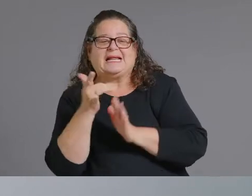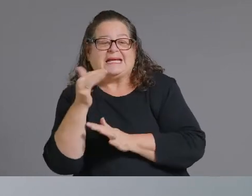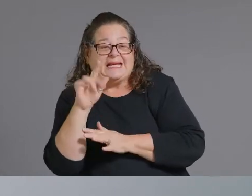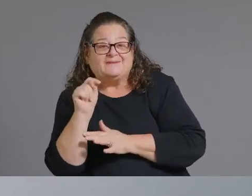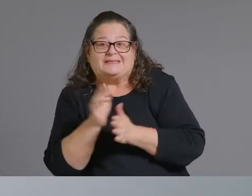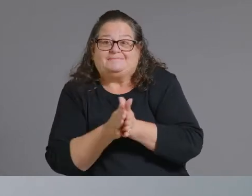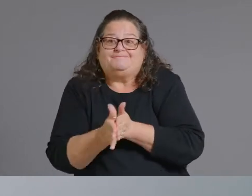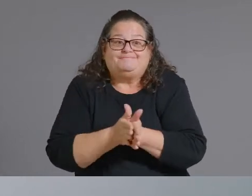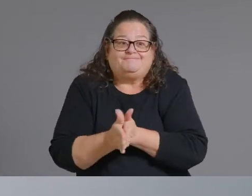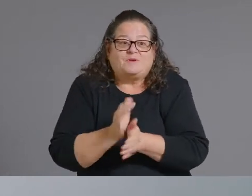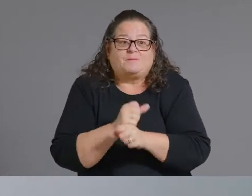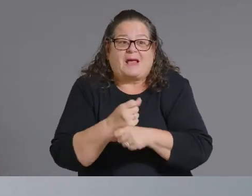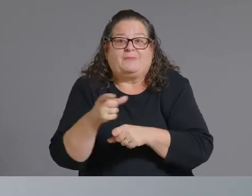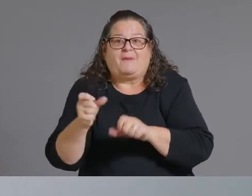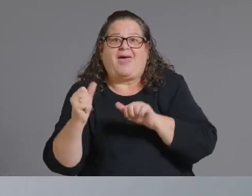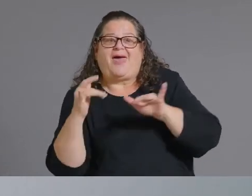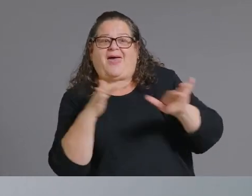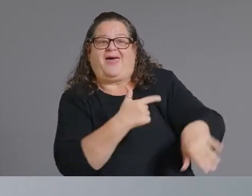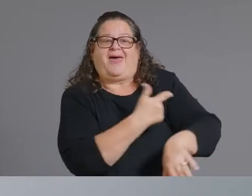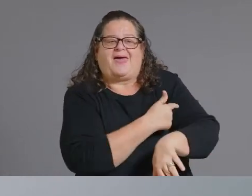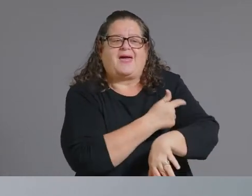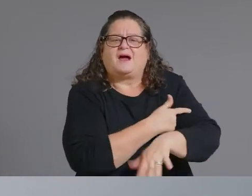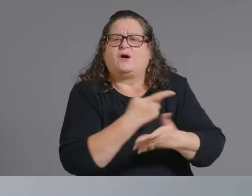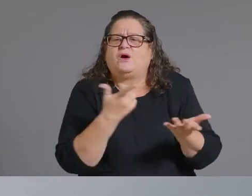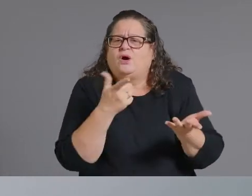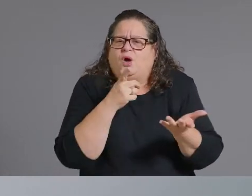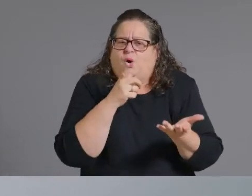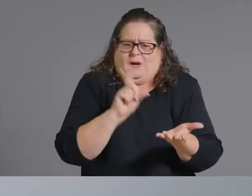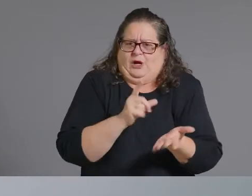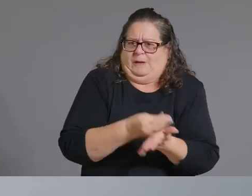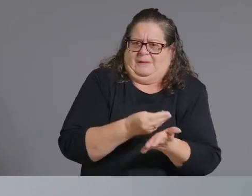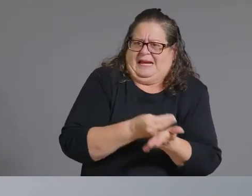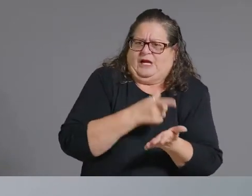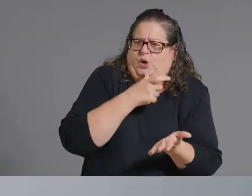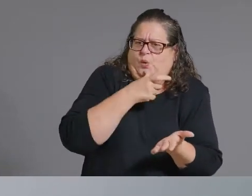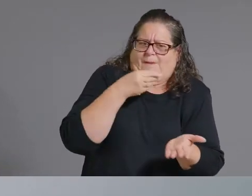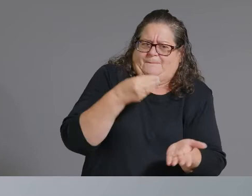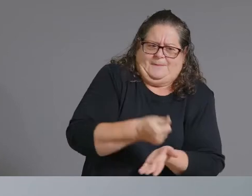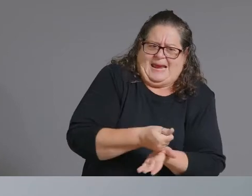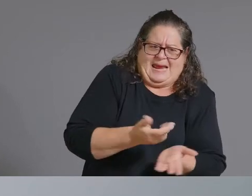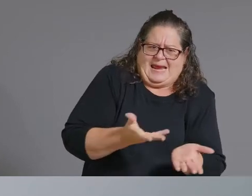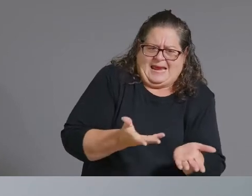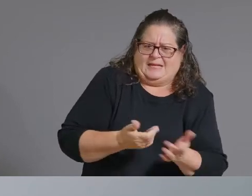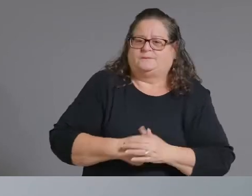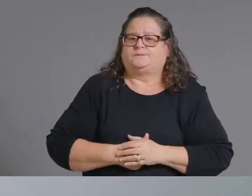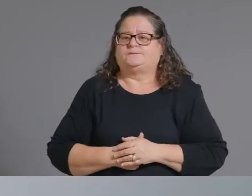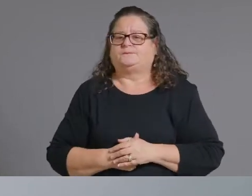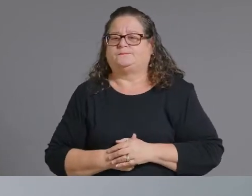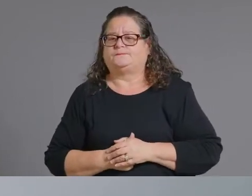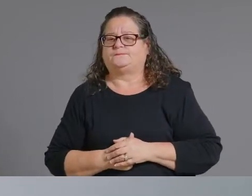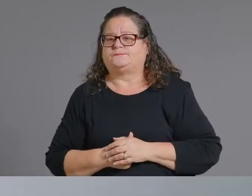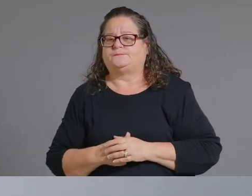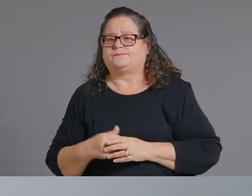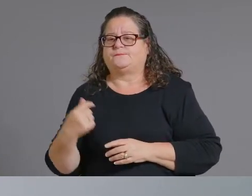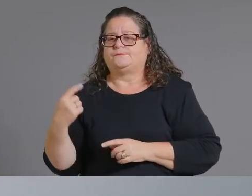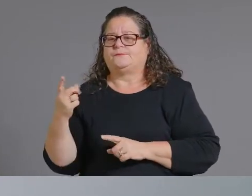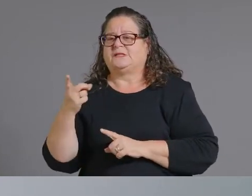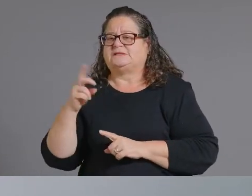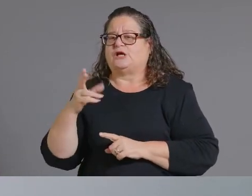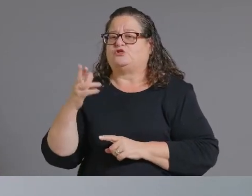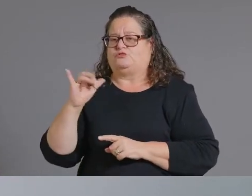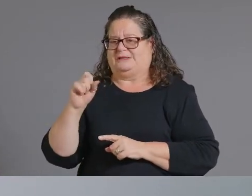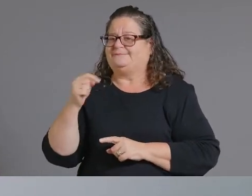for the incentives for state events so we are looking into that so we did receive federal funding to help with